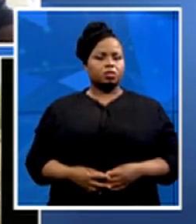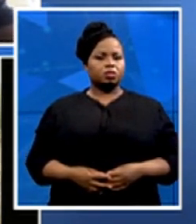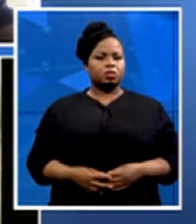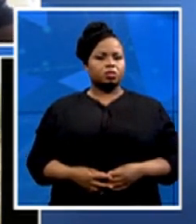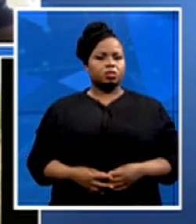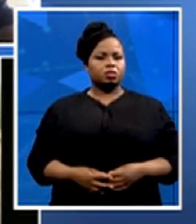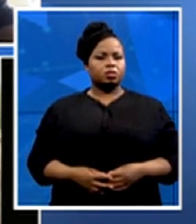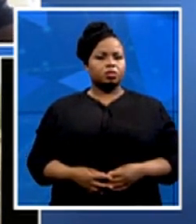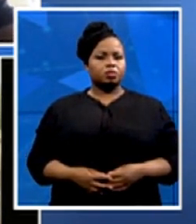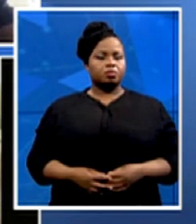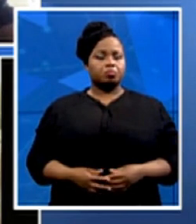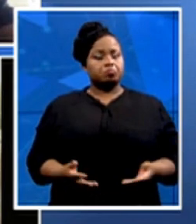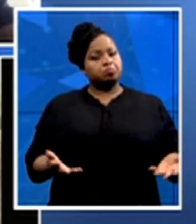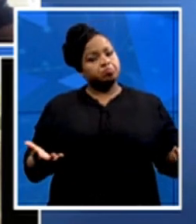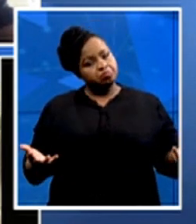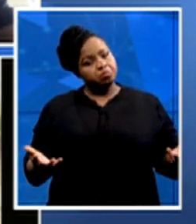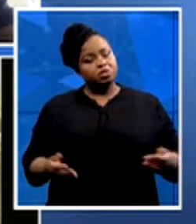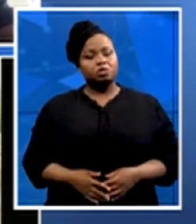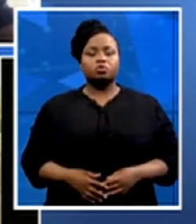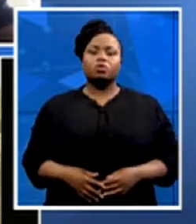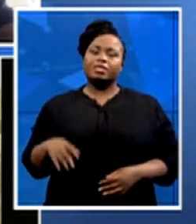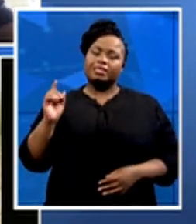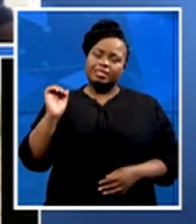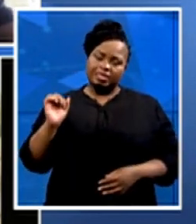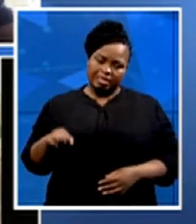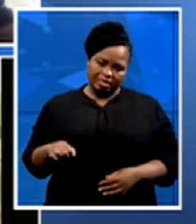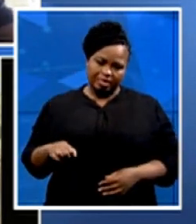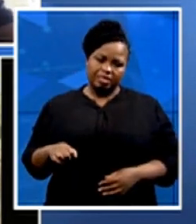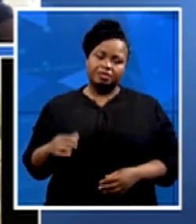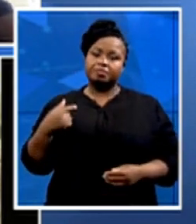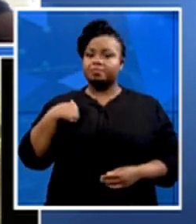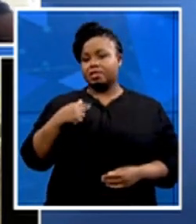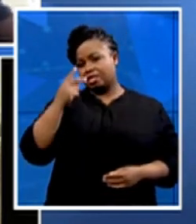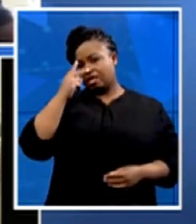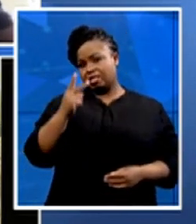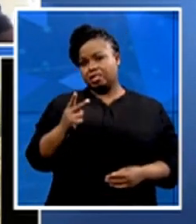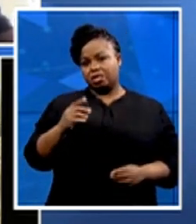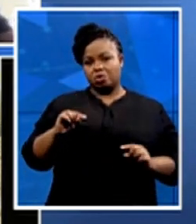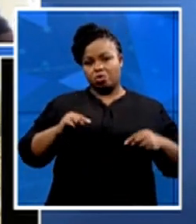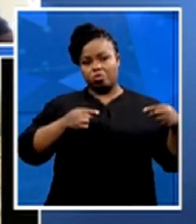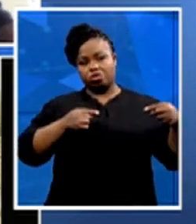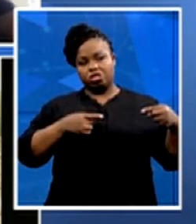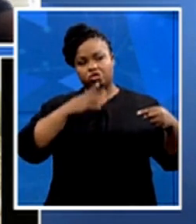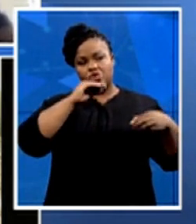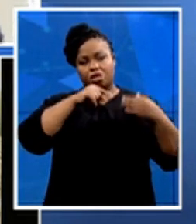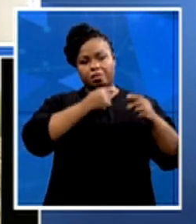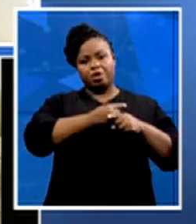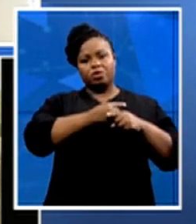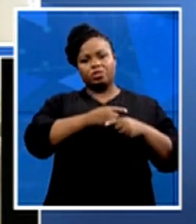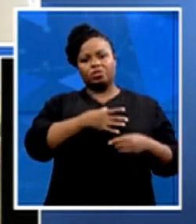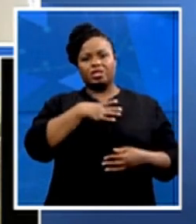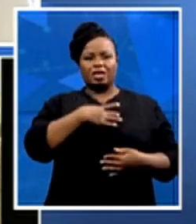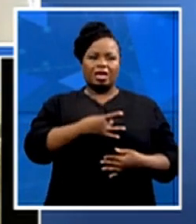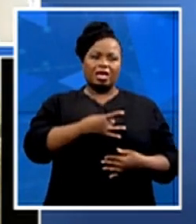in as much as I see the opposition is talking about uniting young people and forming